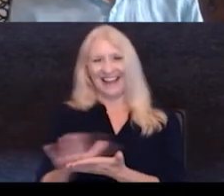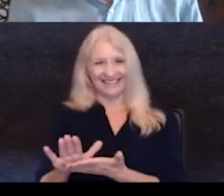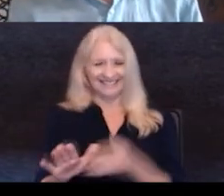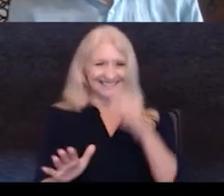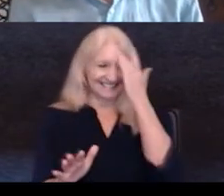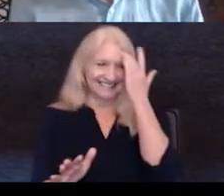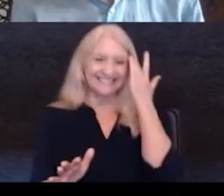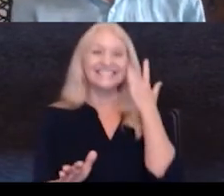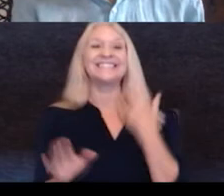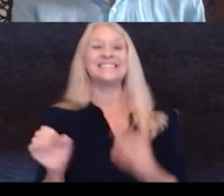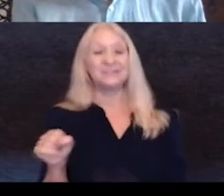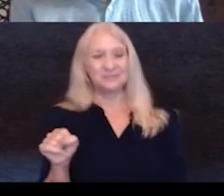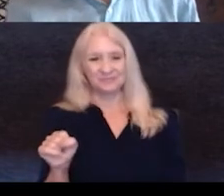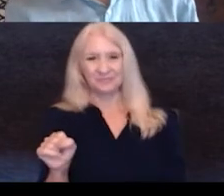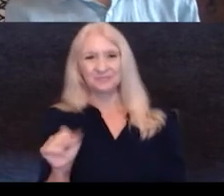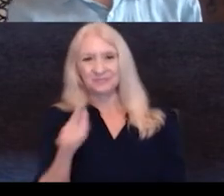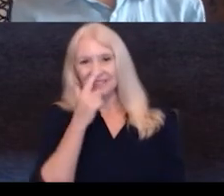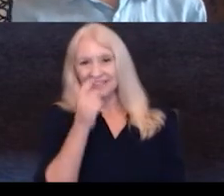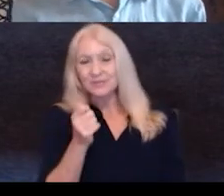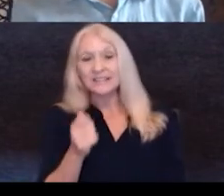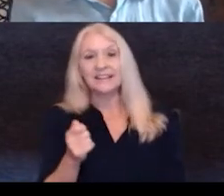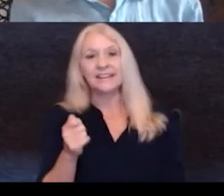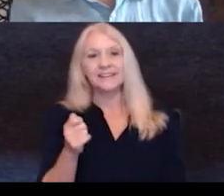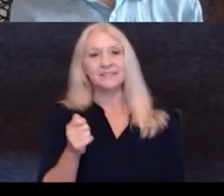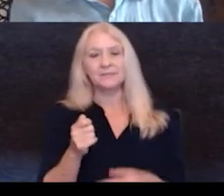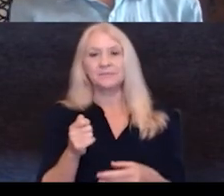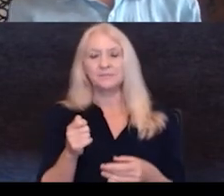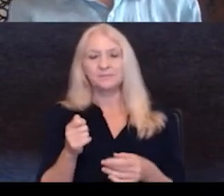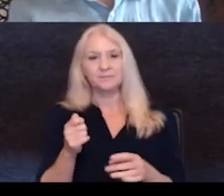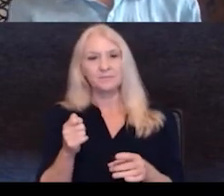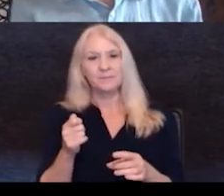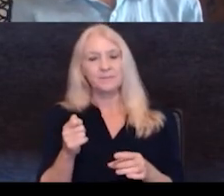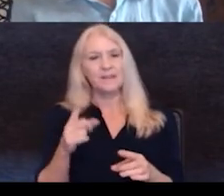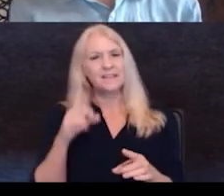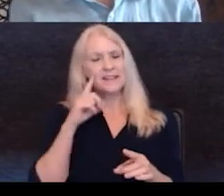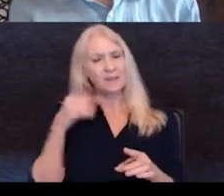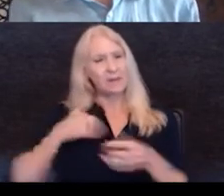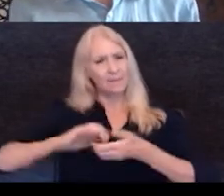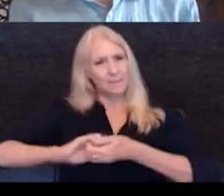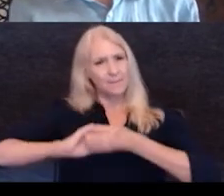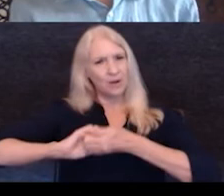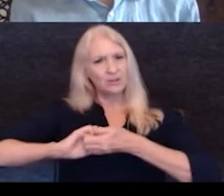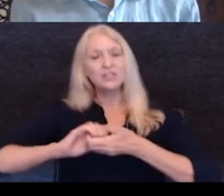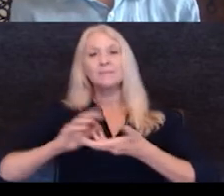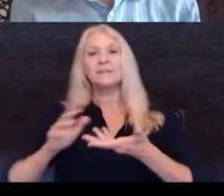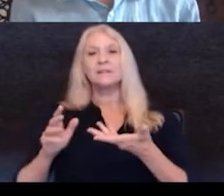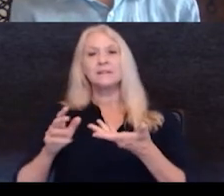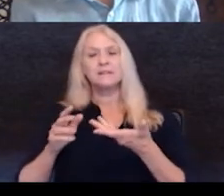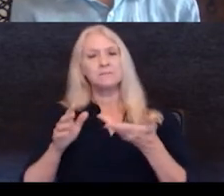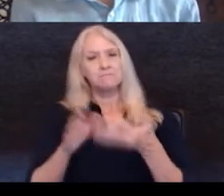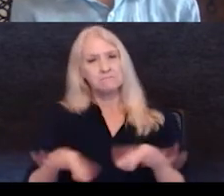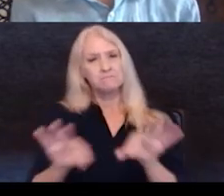Um, yeah, it's, it's interesting because we work, um, I think when you have a partnership, it's important to try to